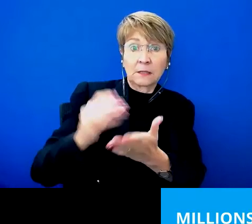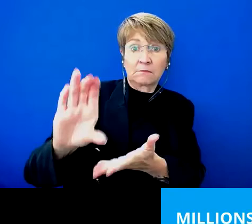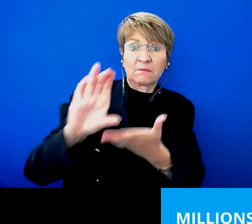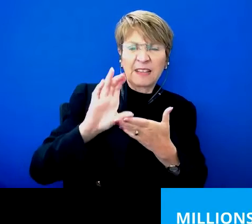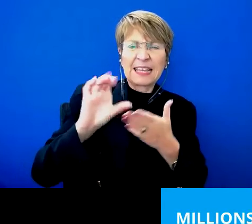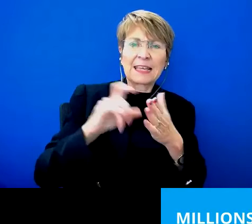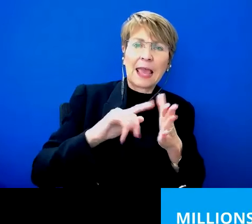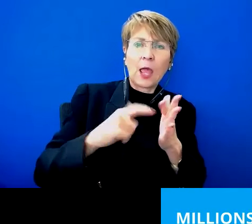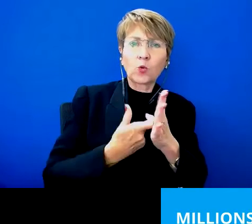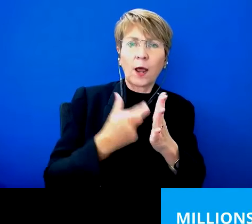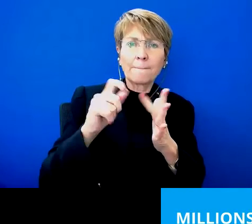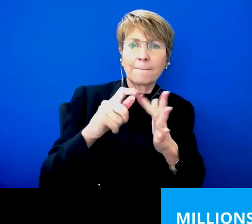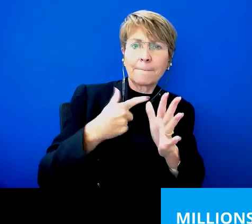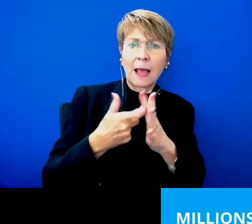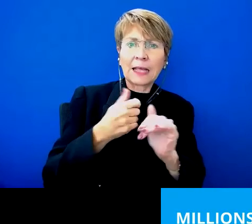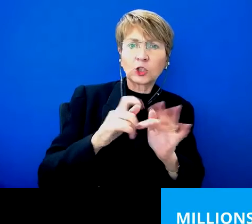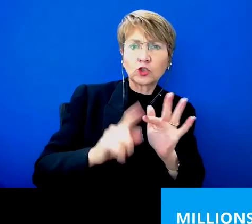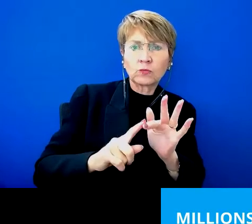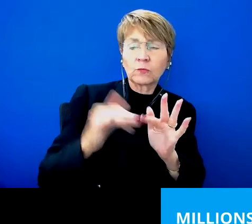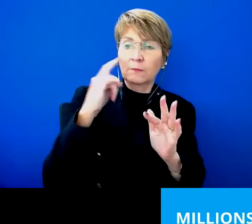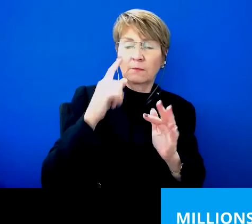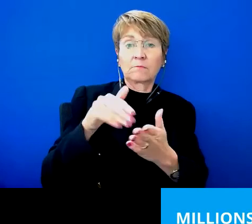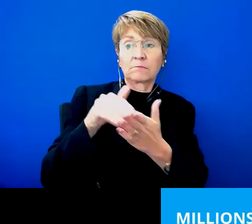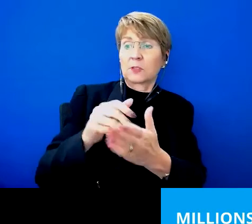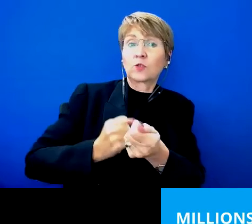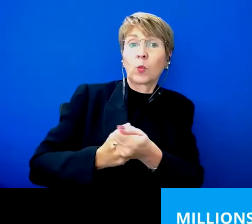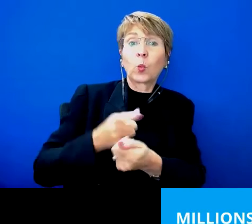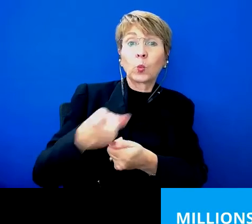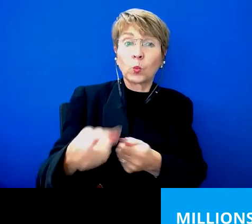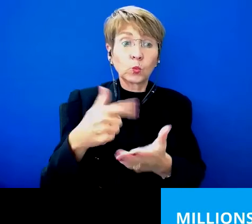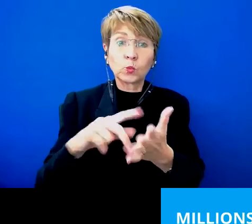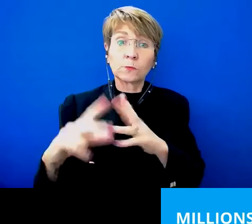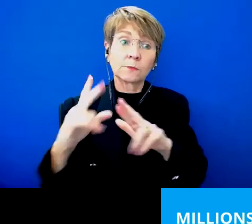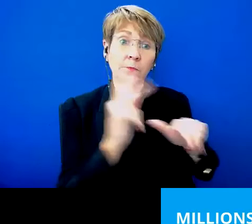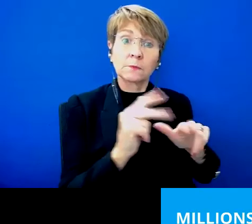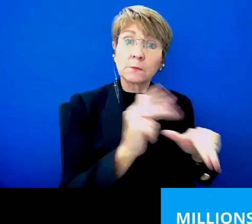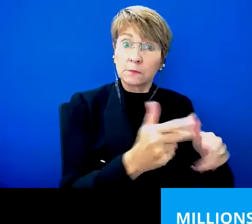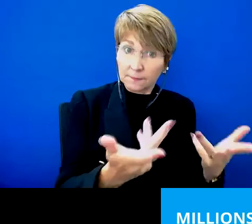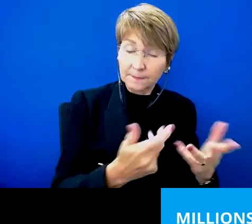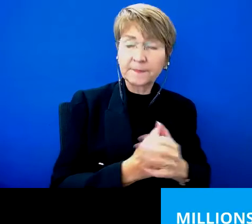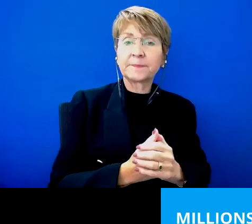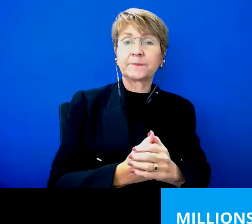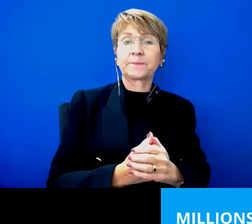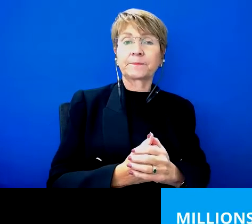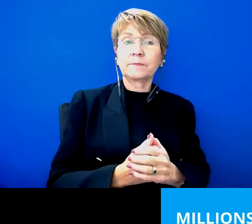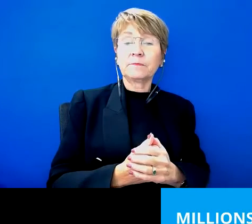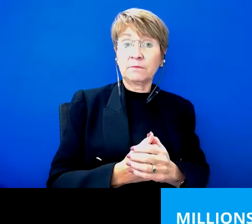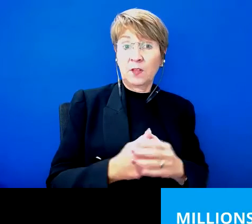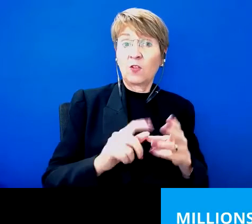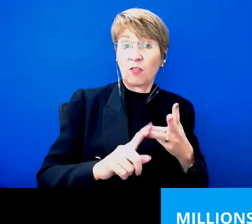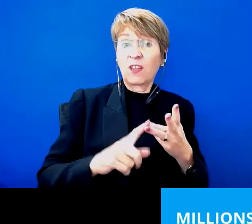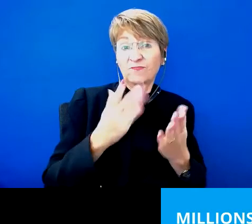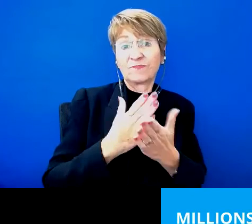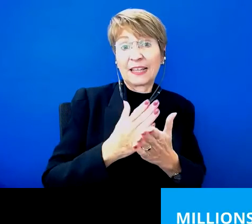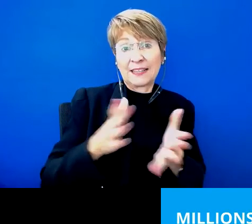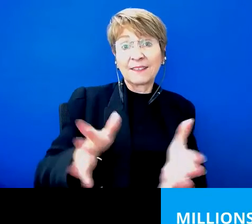be used for a variety of purposes to support carers in their caring role. And I really encourage people to